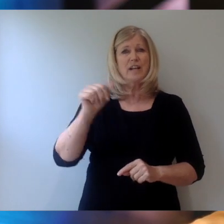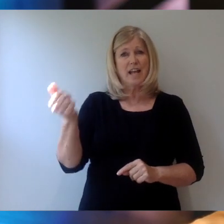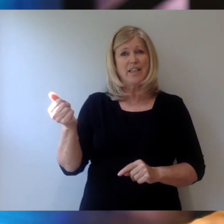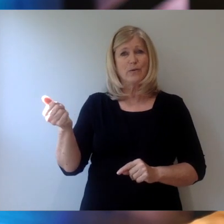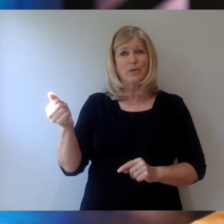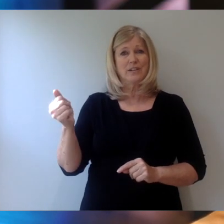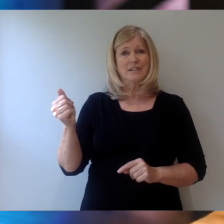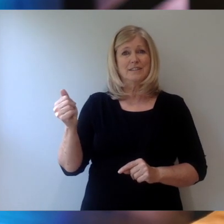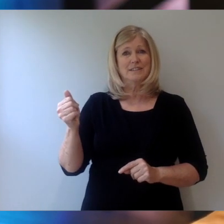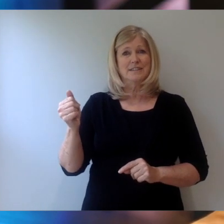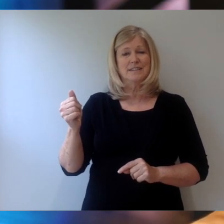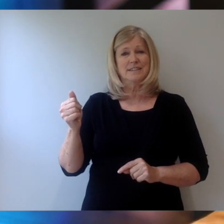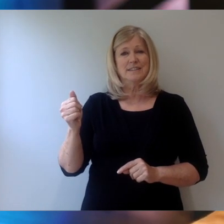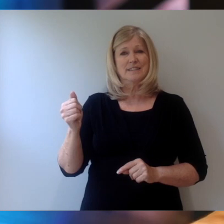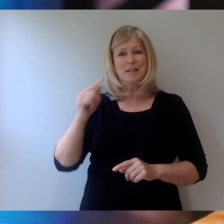Lean in